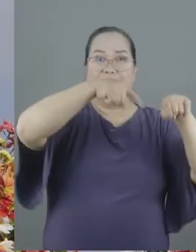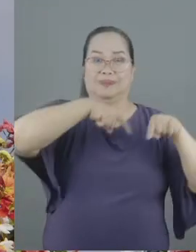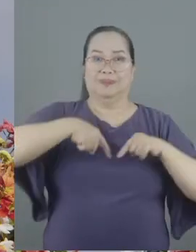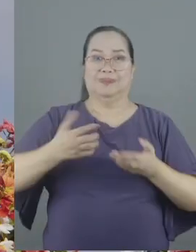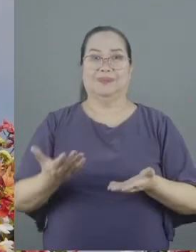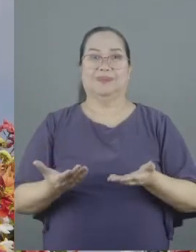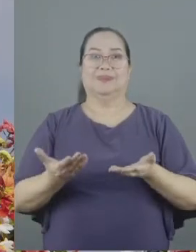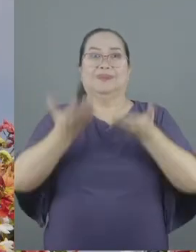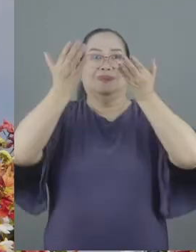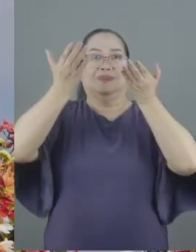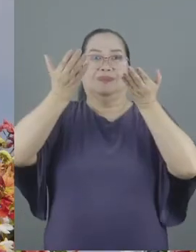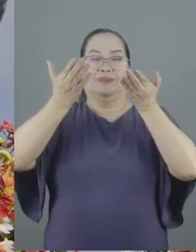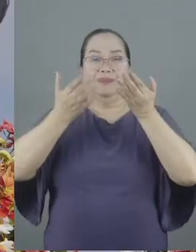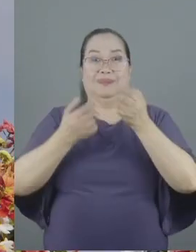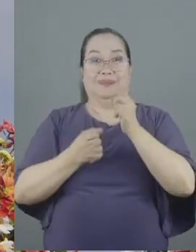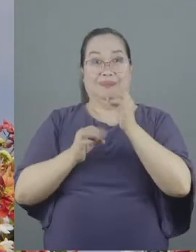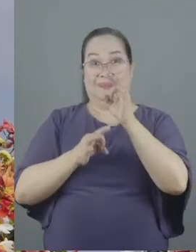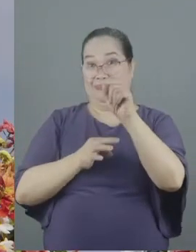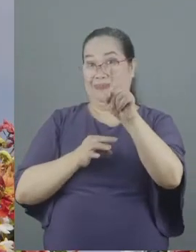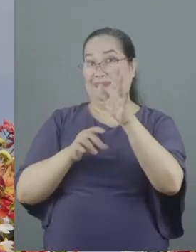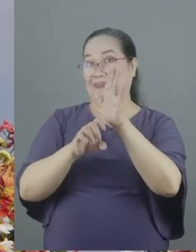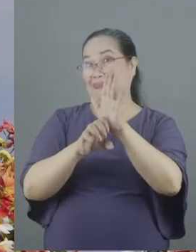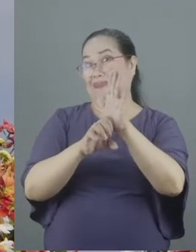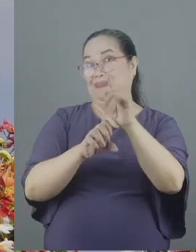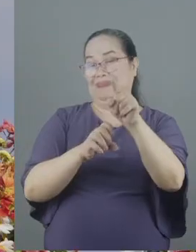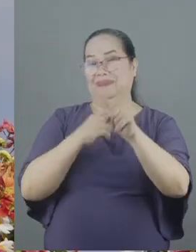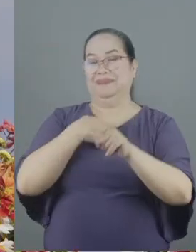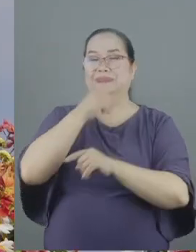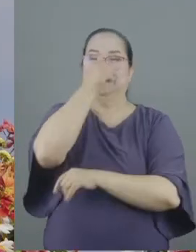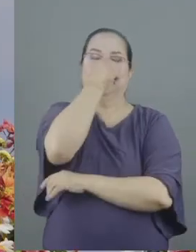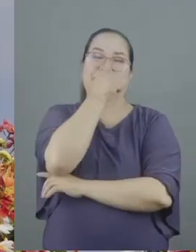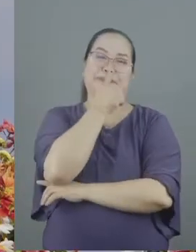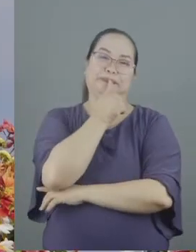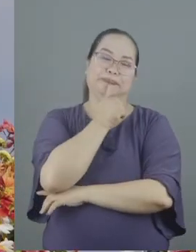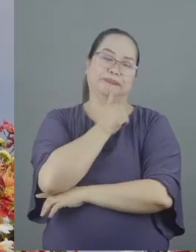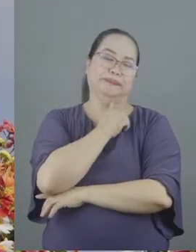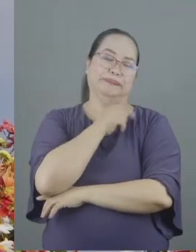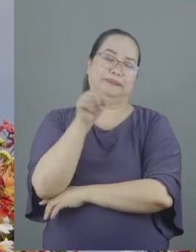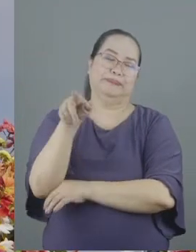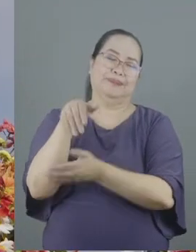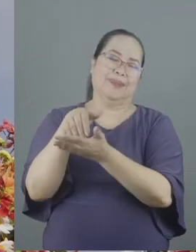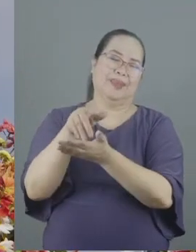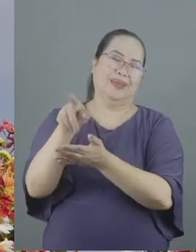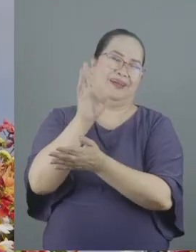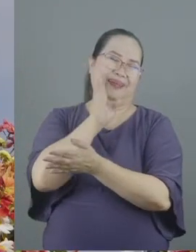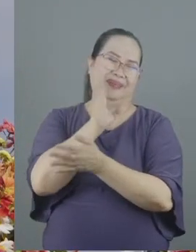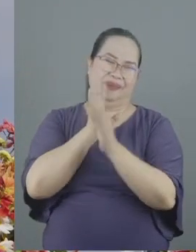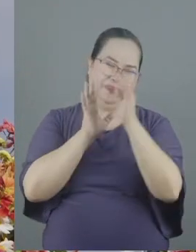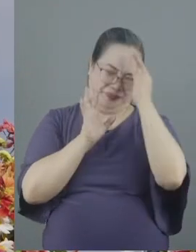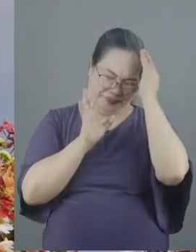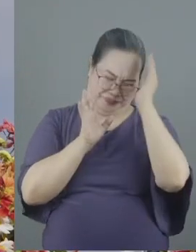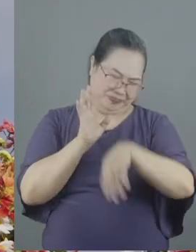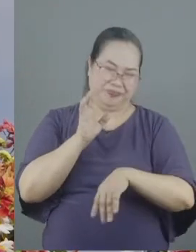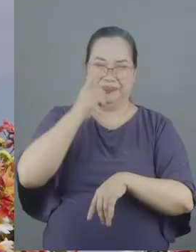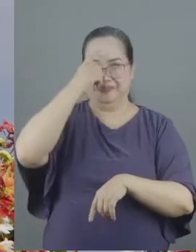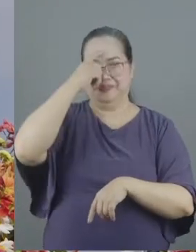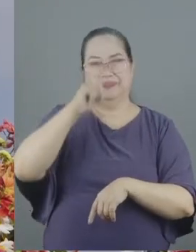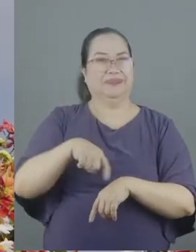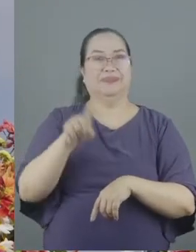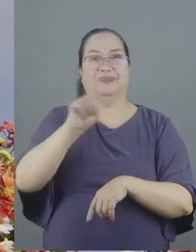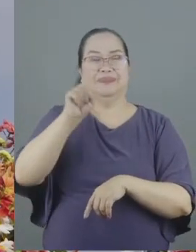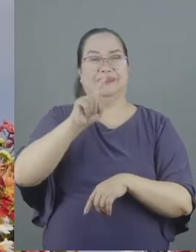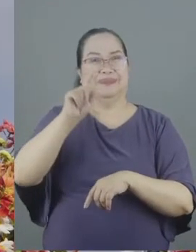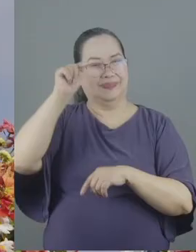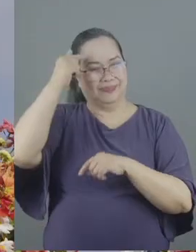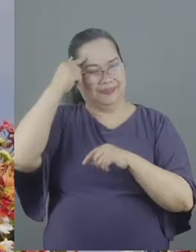so if you find it hard for example to tolerate or to be patient with your weaker brother somebody who doesn't quite understand that politics